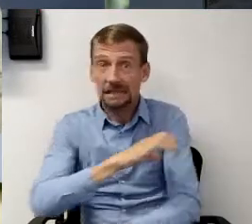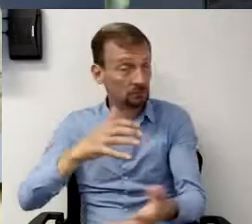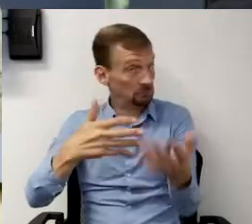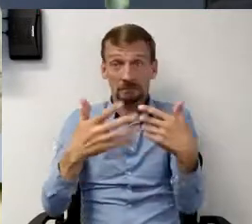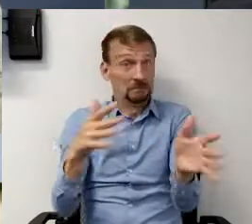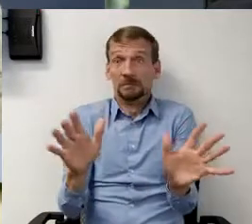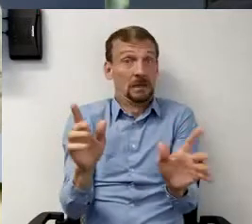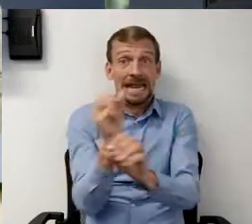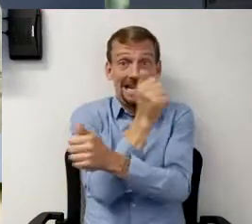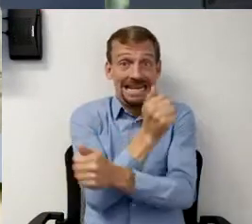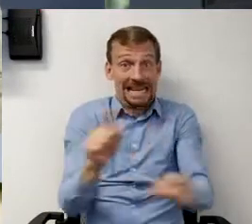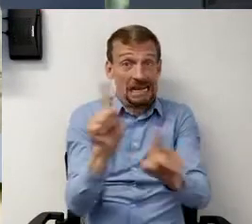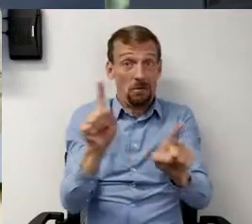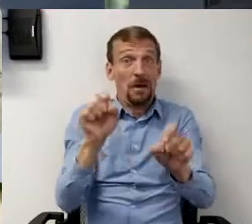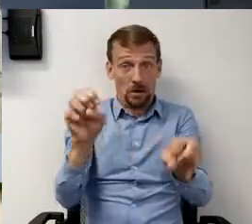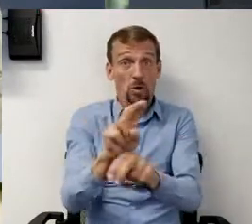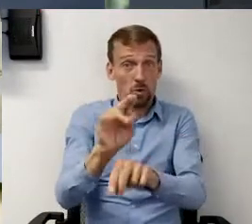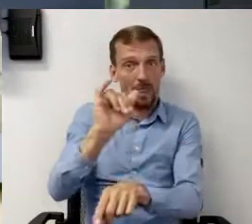it pretty much can be done anywhere.